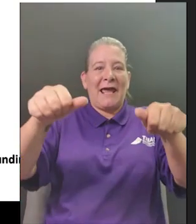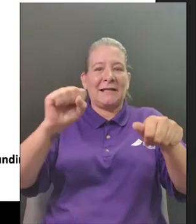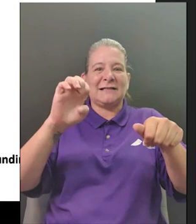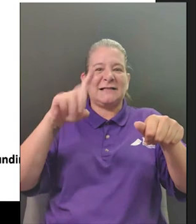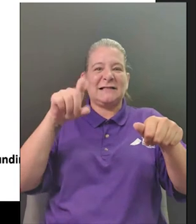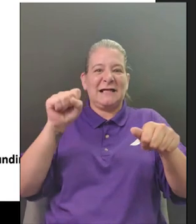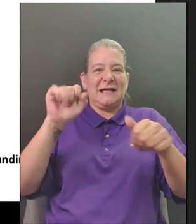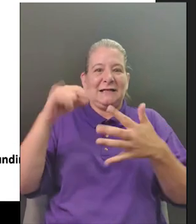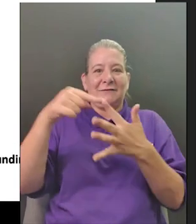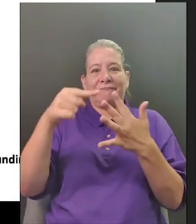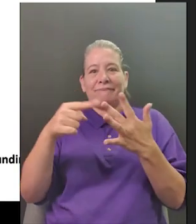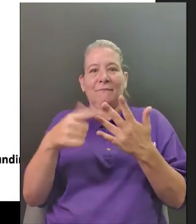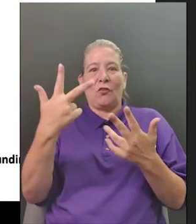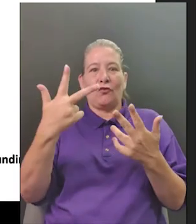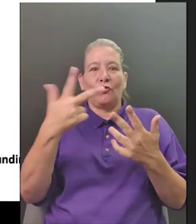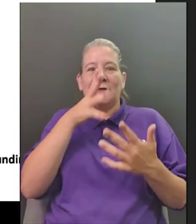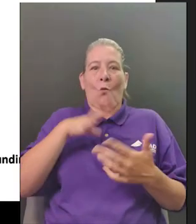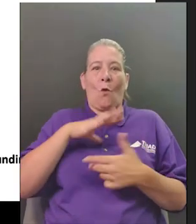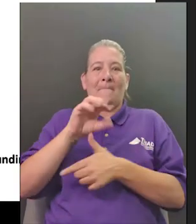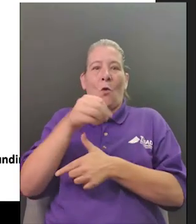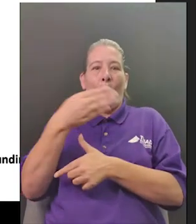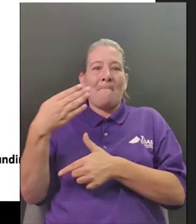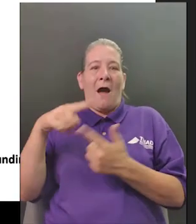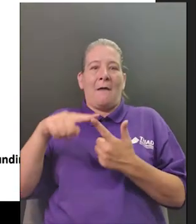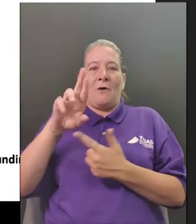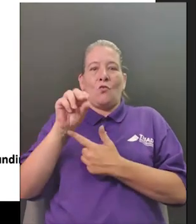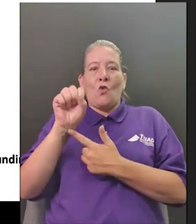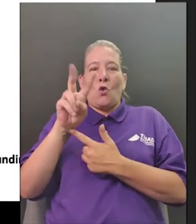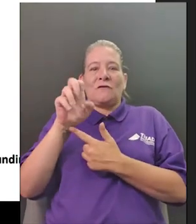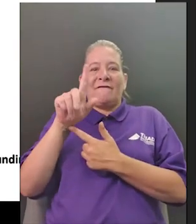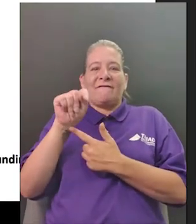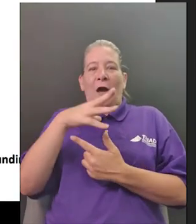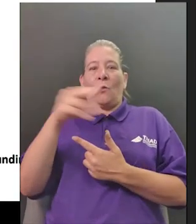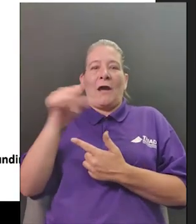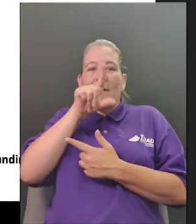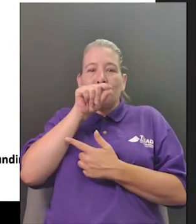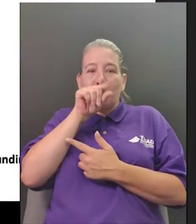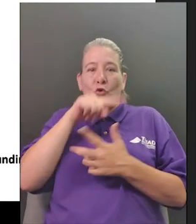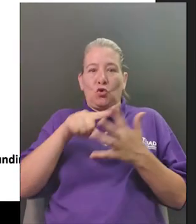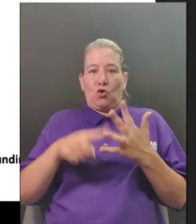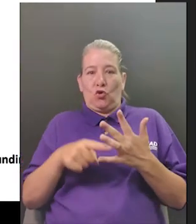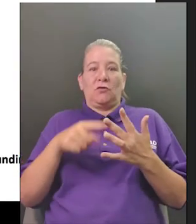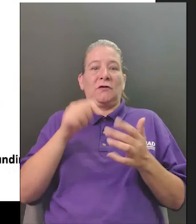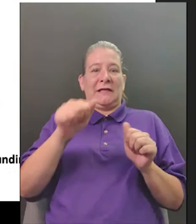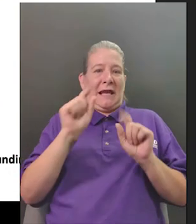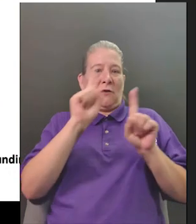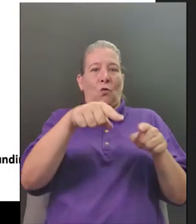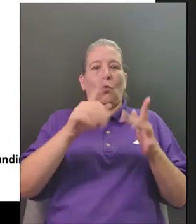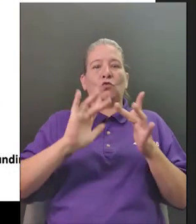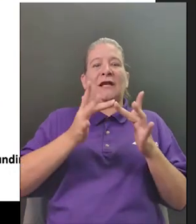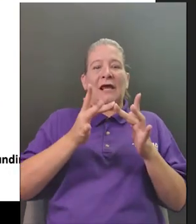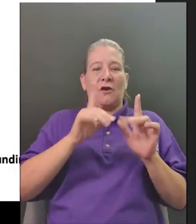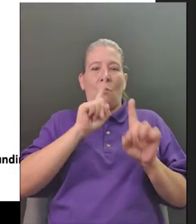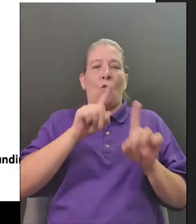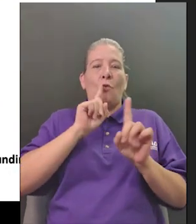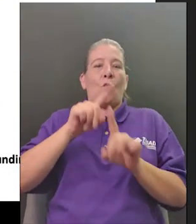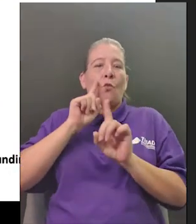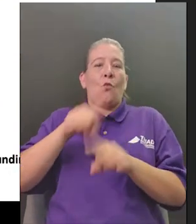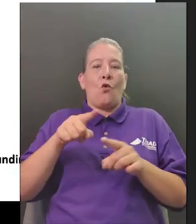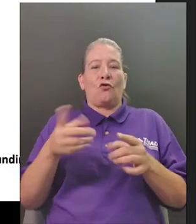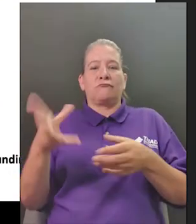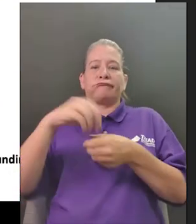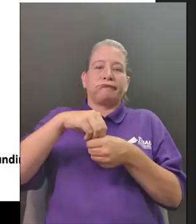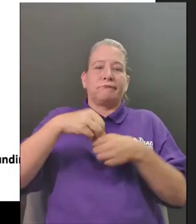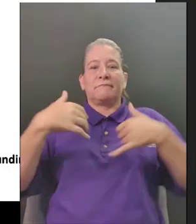so those are some women who played some really cool